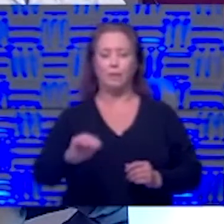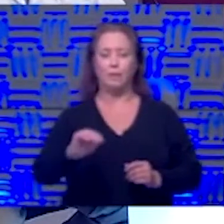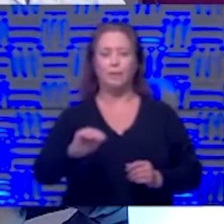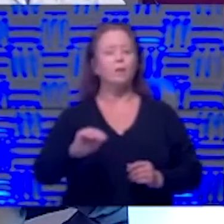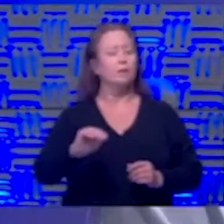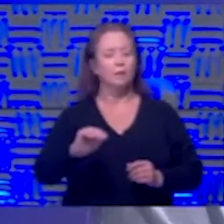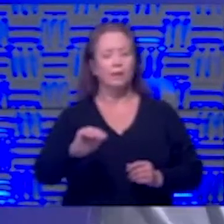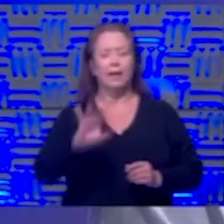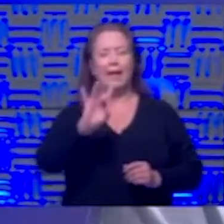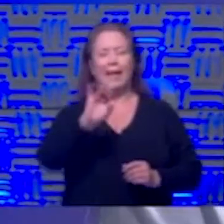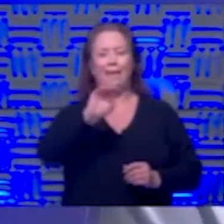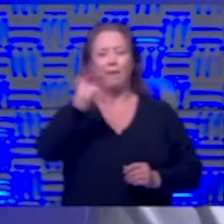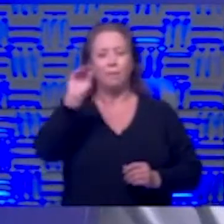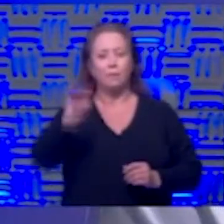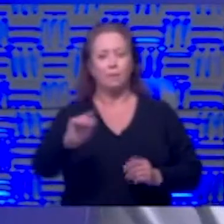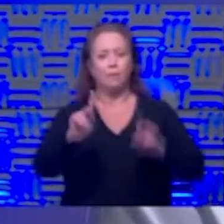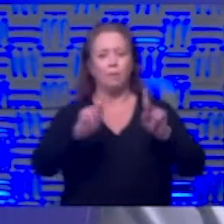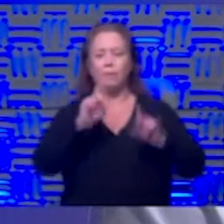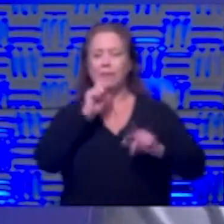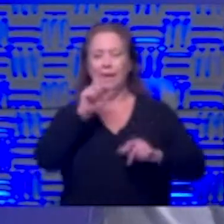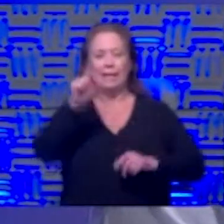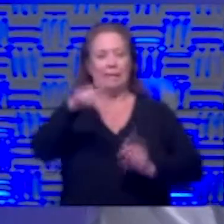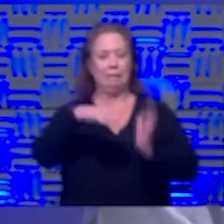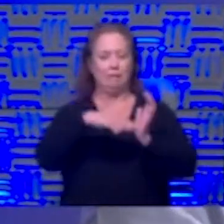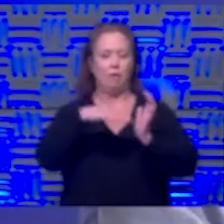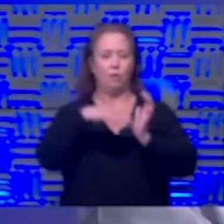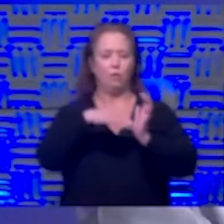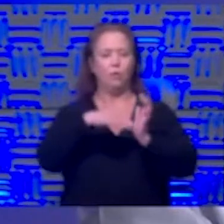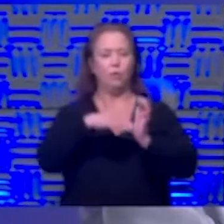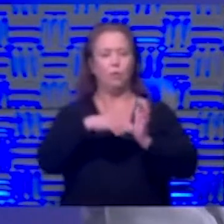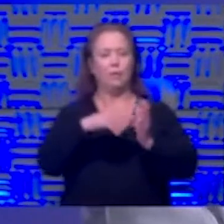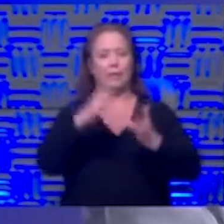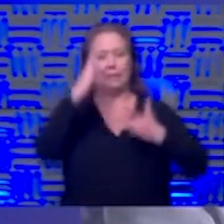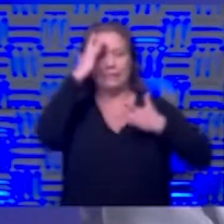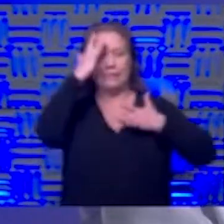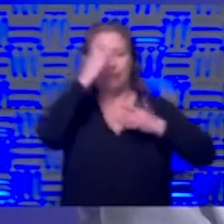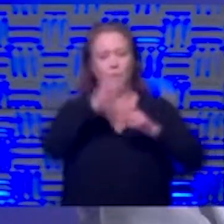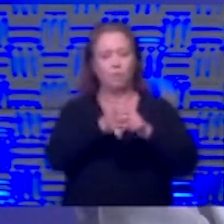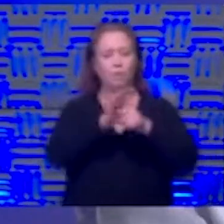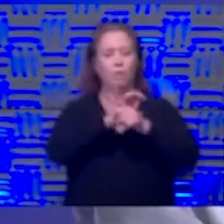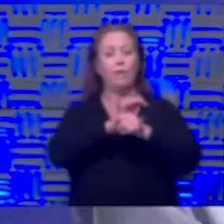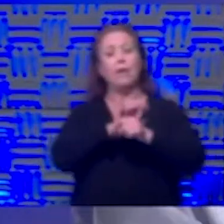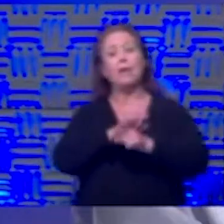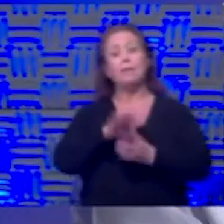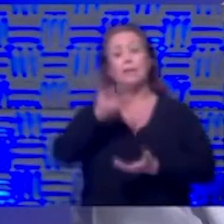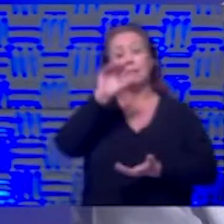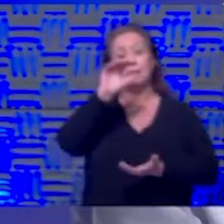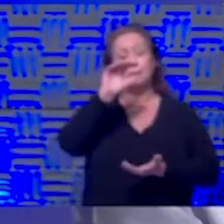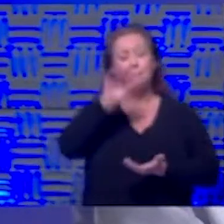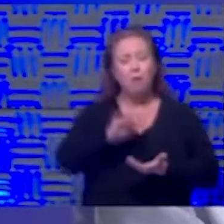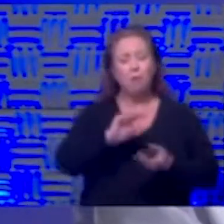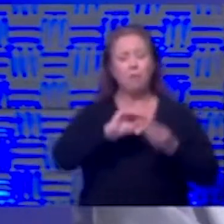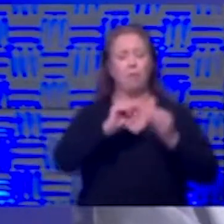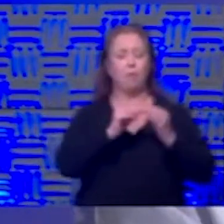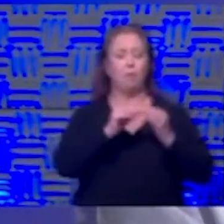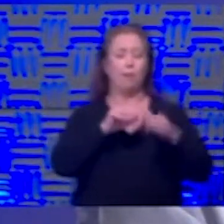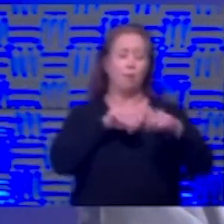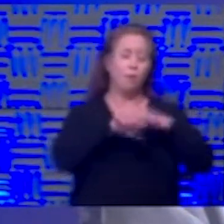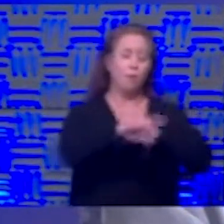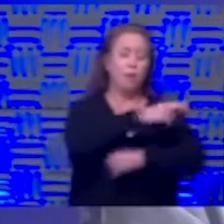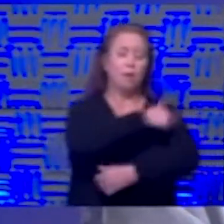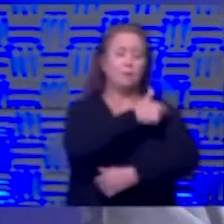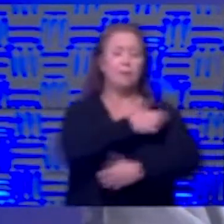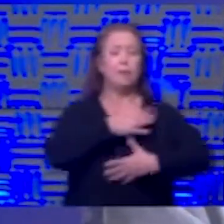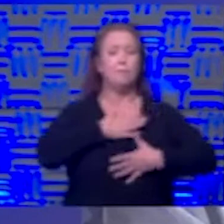have to seek medical attention when they get cobit 19. that small that other small percentage may have to go to the hospital and get supplemental